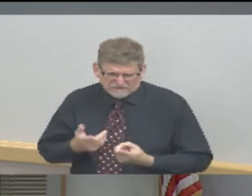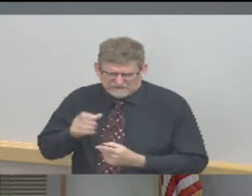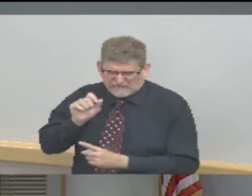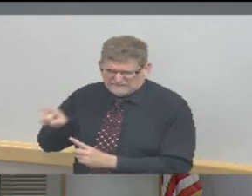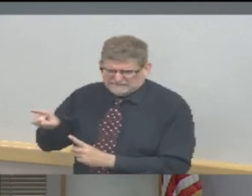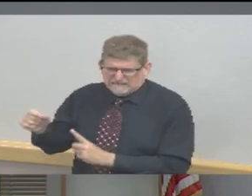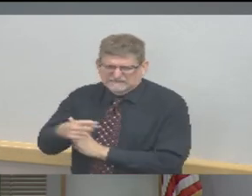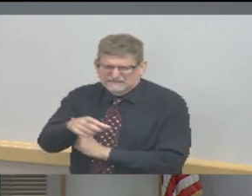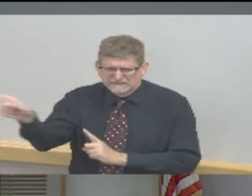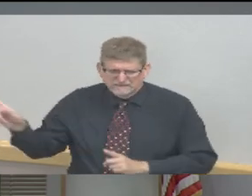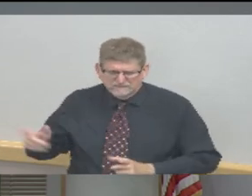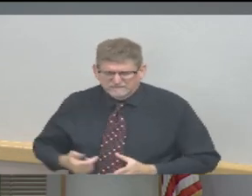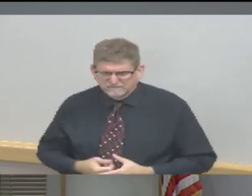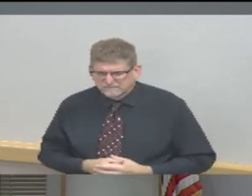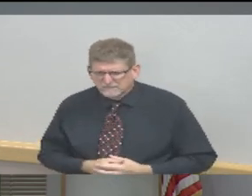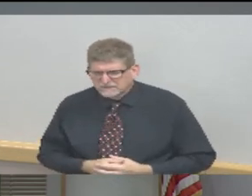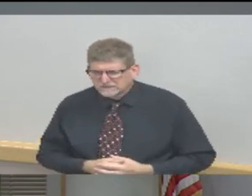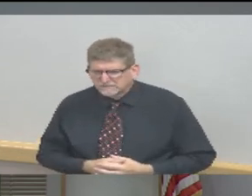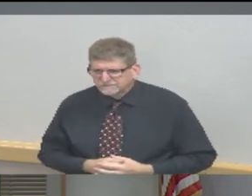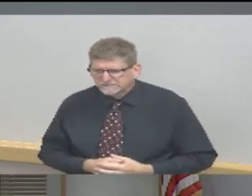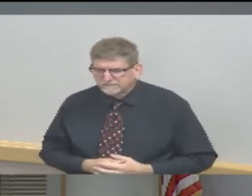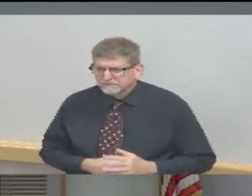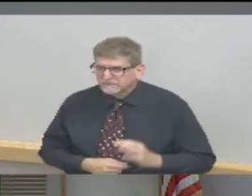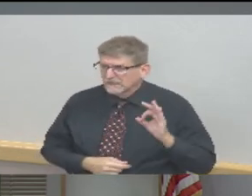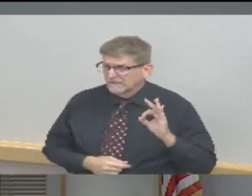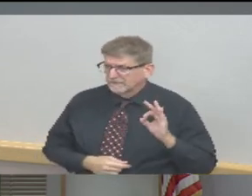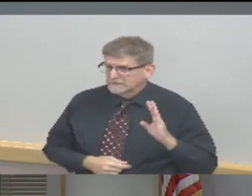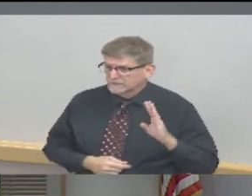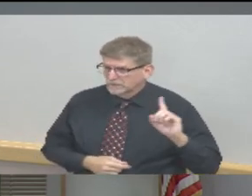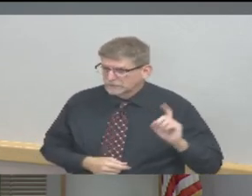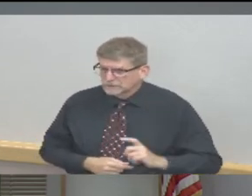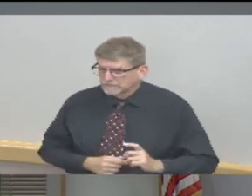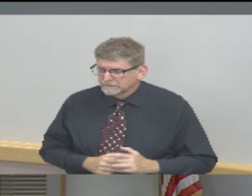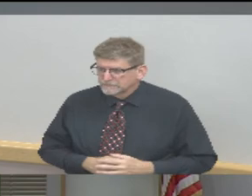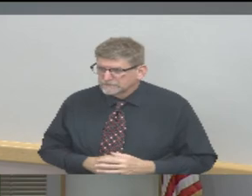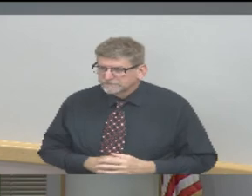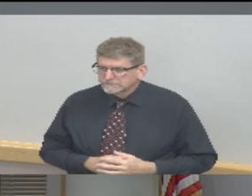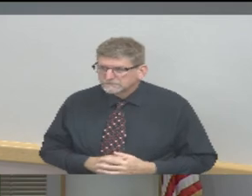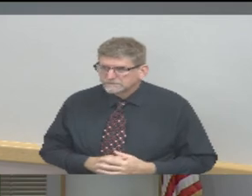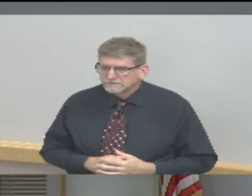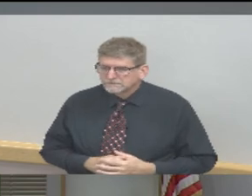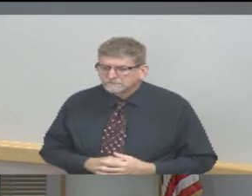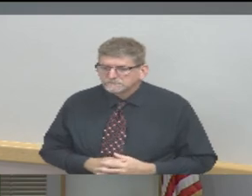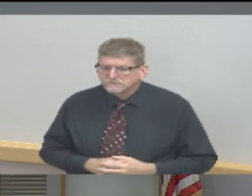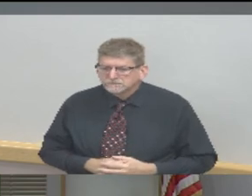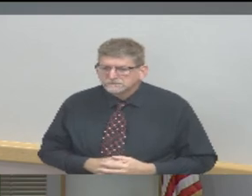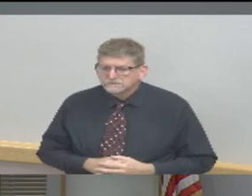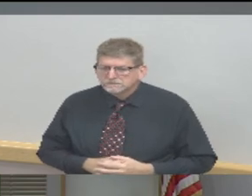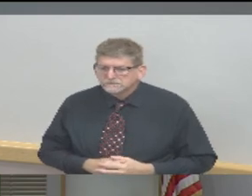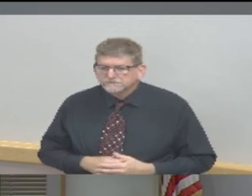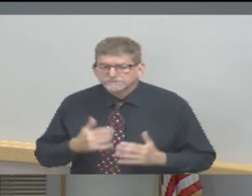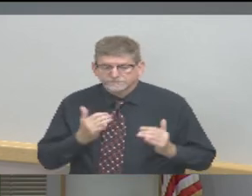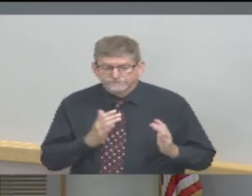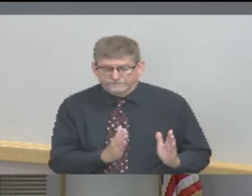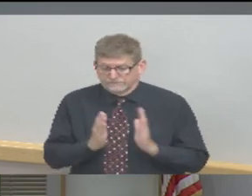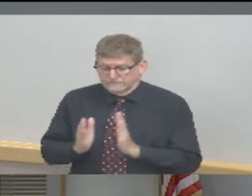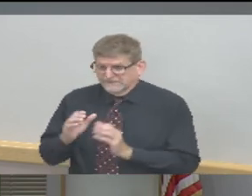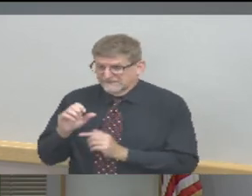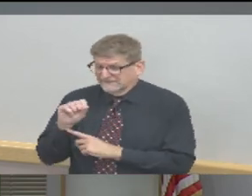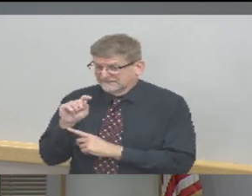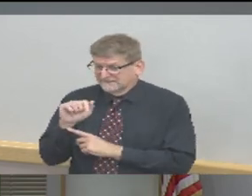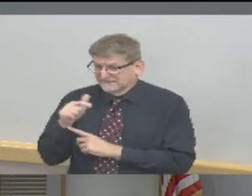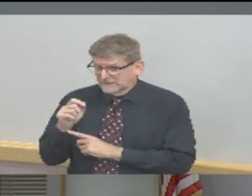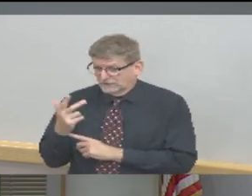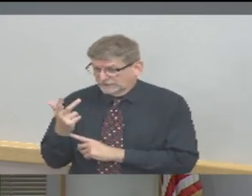Question from Emily Seiberg from WBAA. Under the guidelines of Stage 3, places such as playgrounds, tennis courts, and